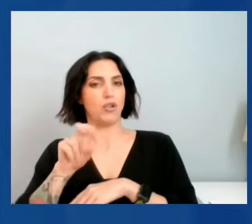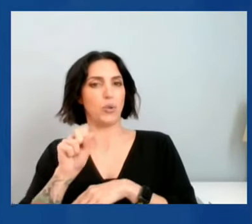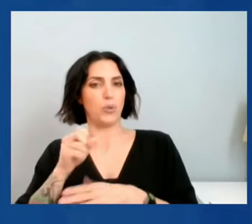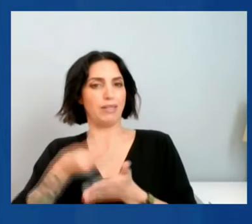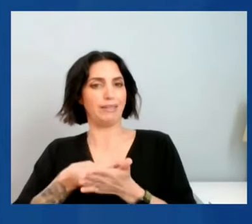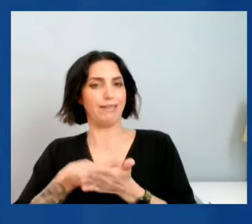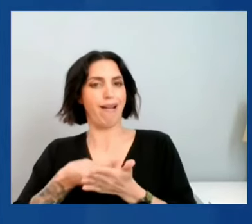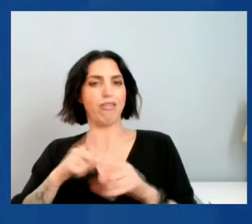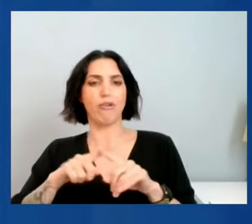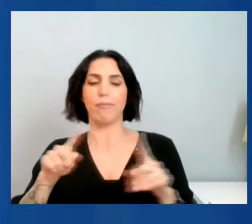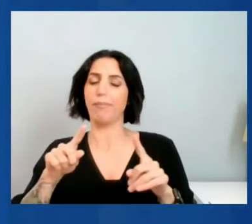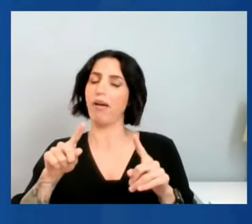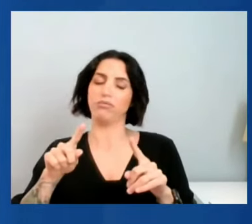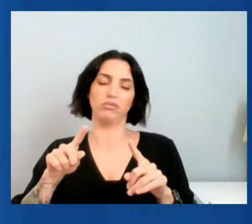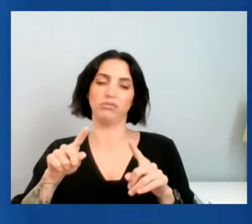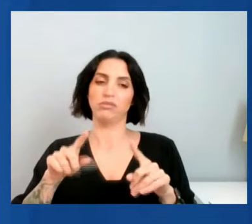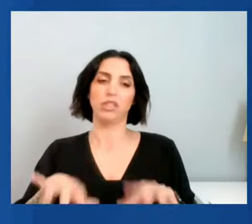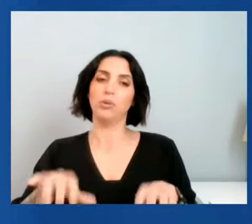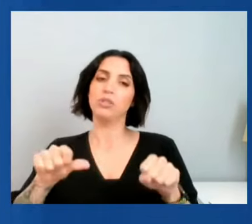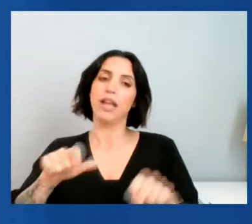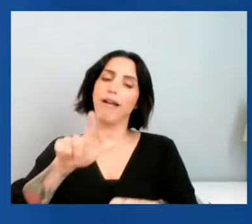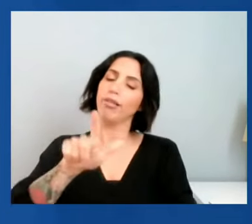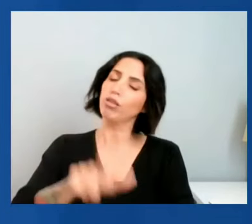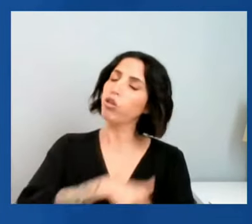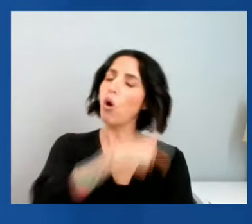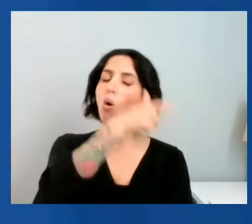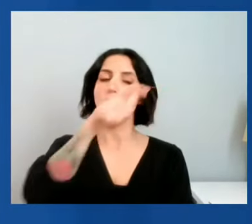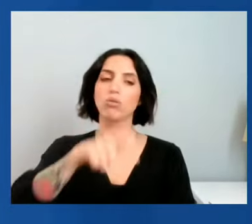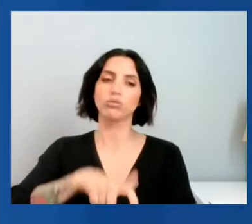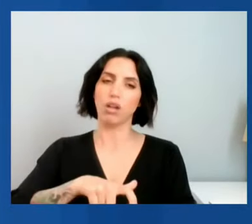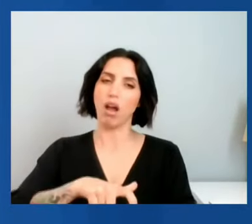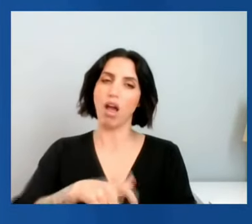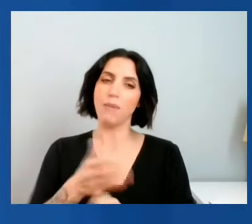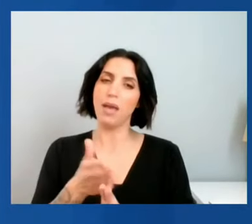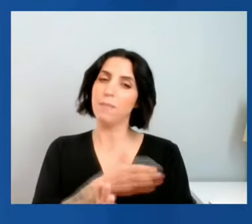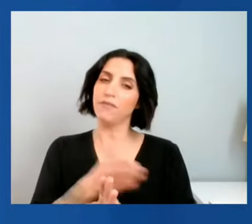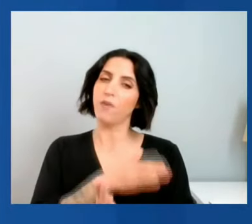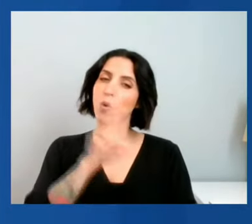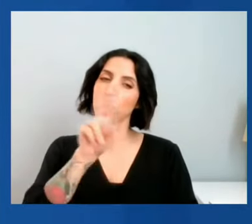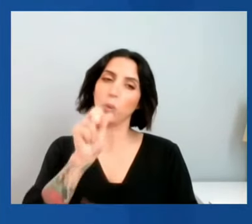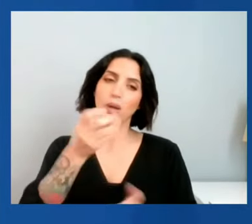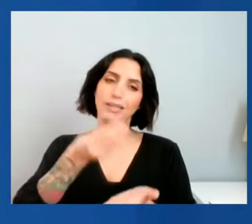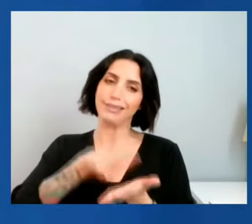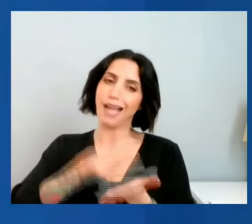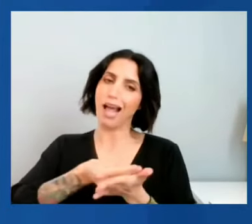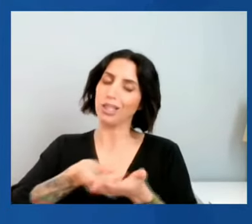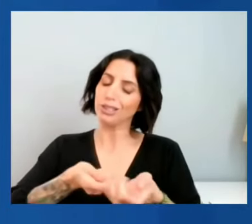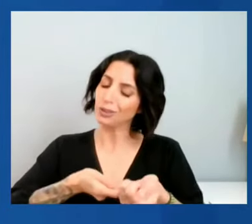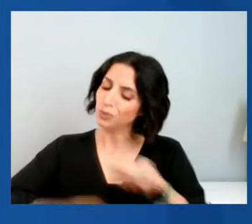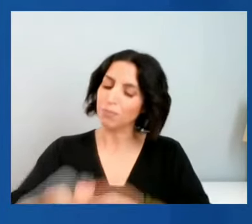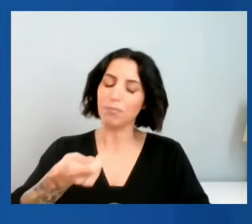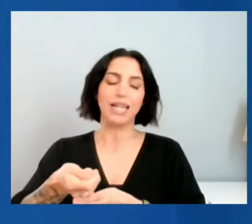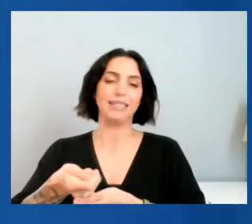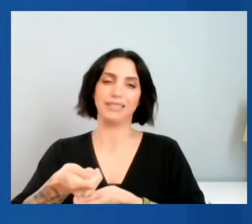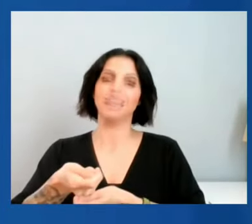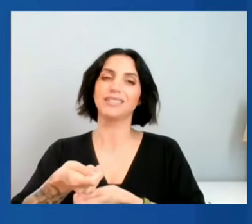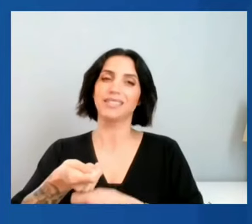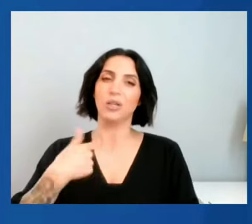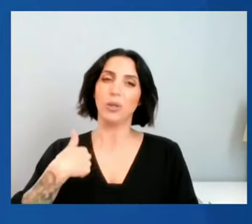long time, if ever, before the dollar is replaced as a key reserve currency